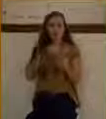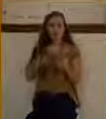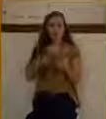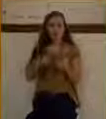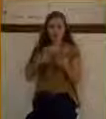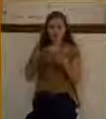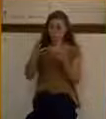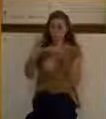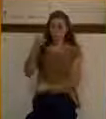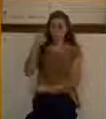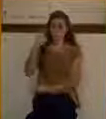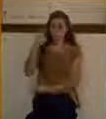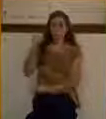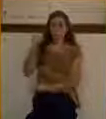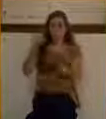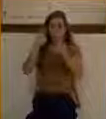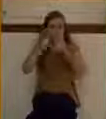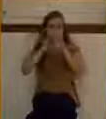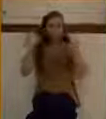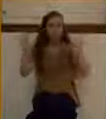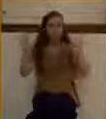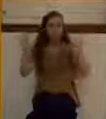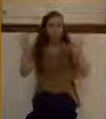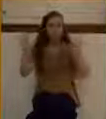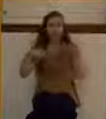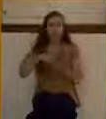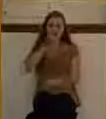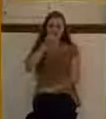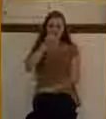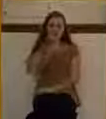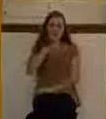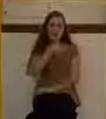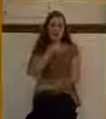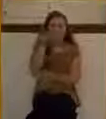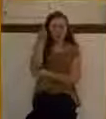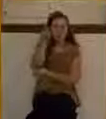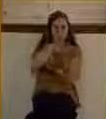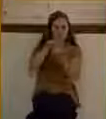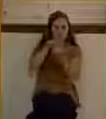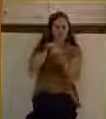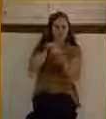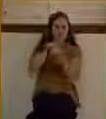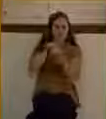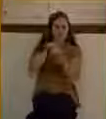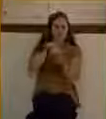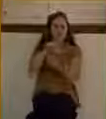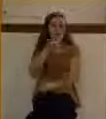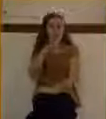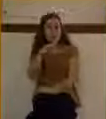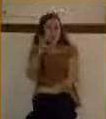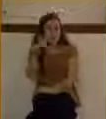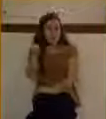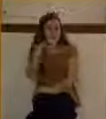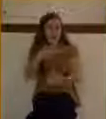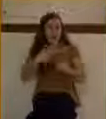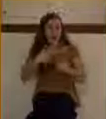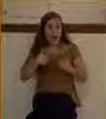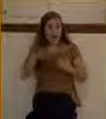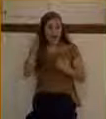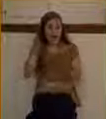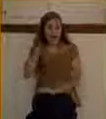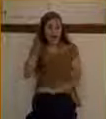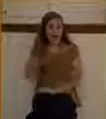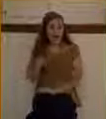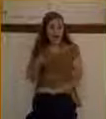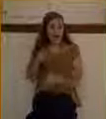sight. I love that he was very specific. Let me ask you something, friend. Do you have a need? Go to Jesus. Be very specific